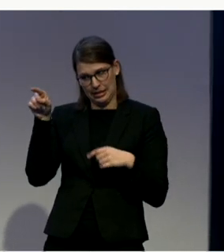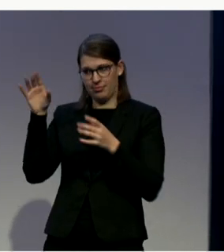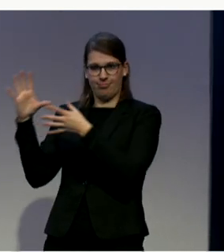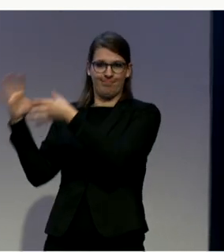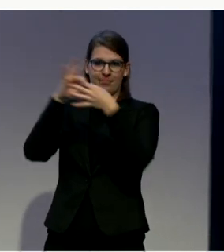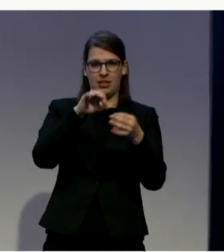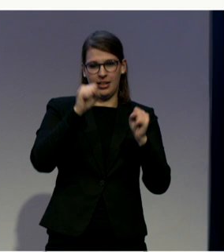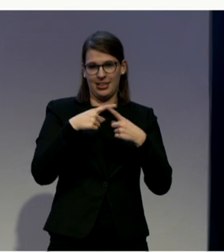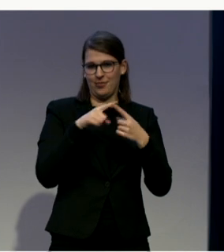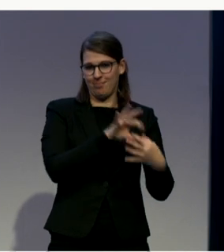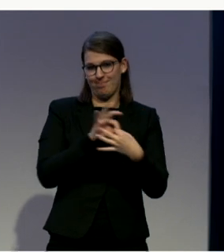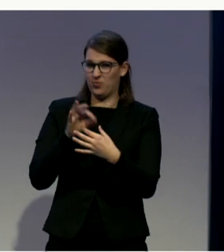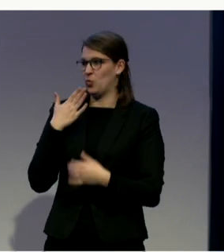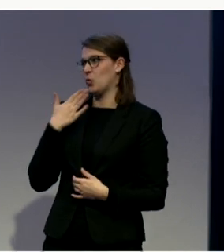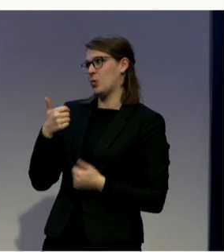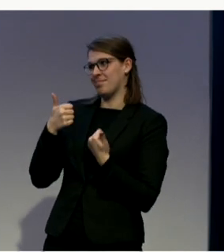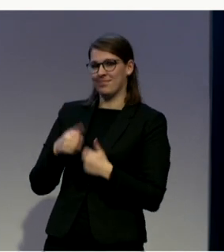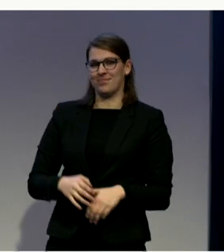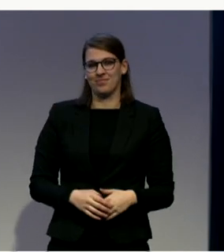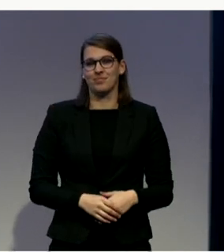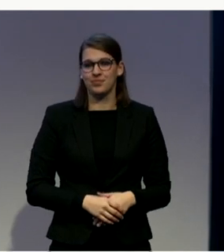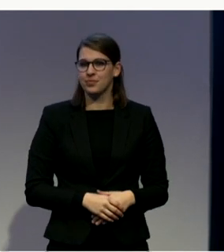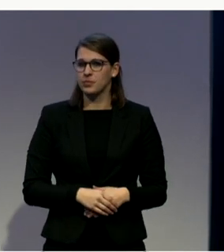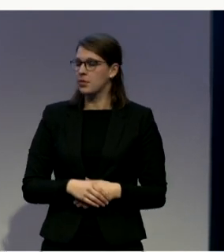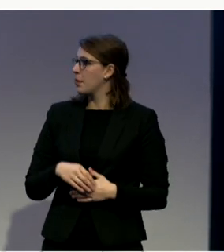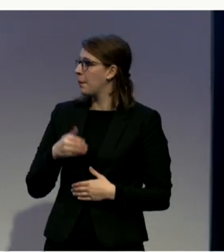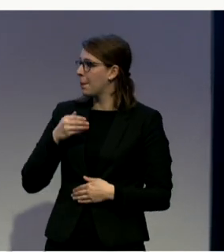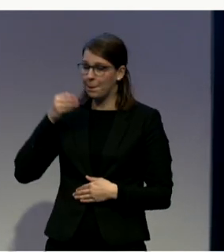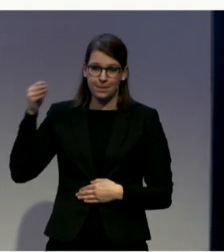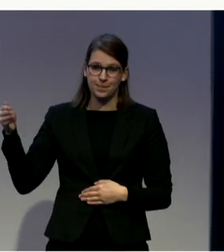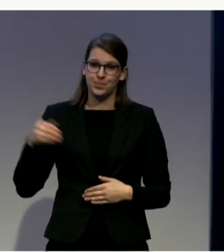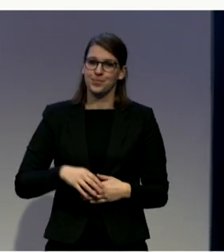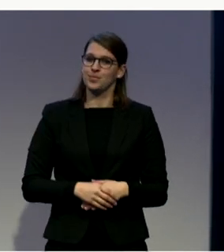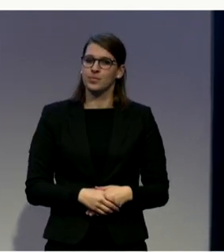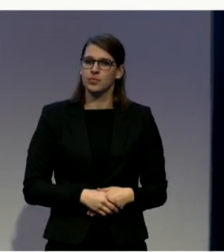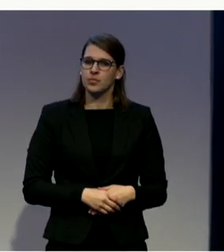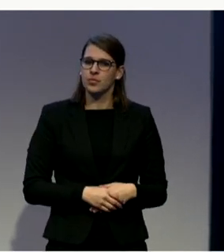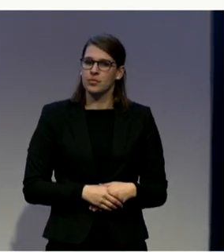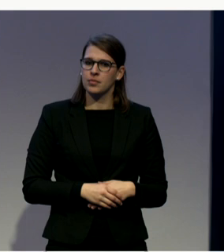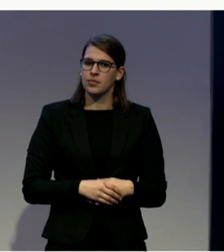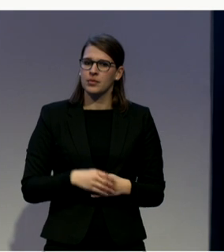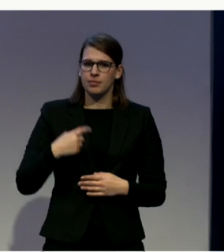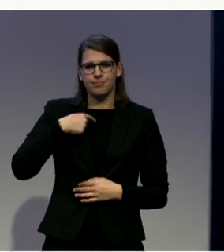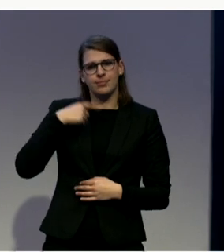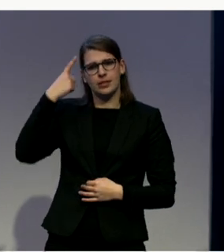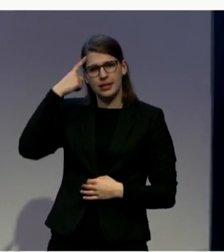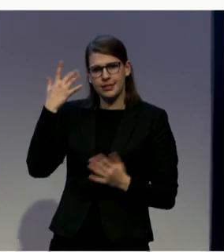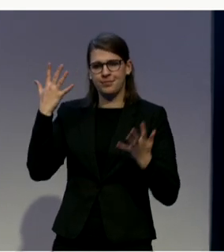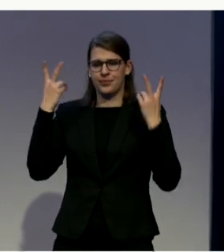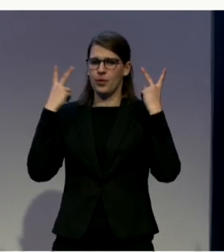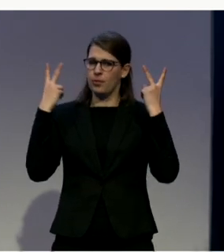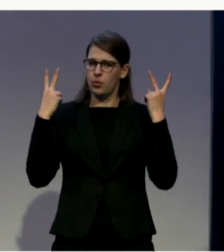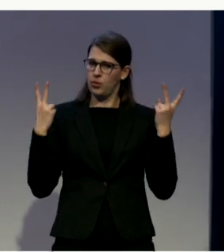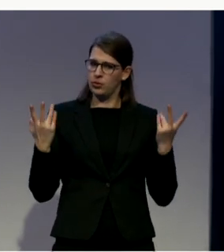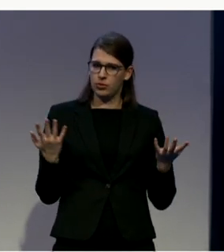And to add what Evelyn just said, it is super important for us to build relationships with